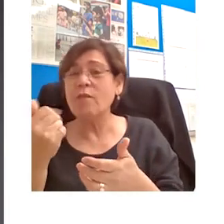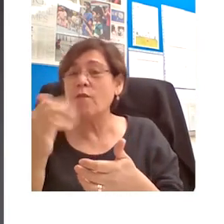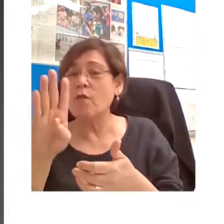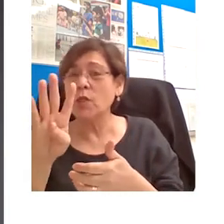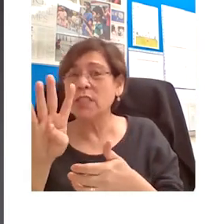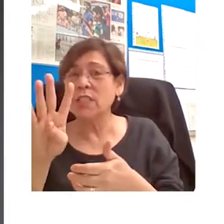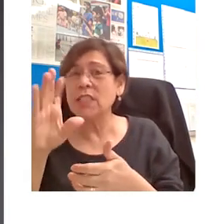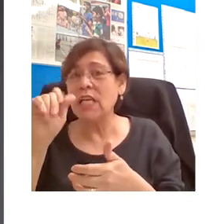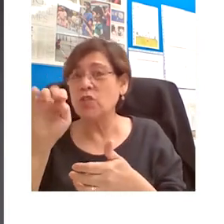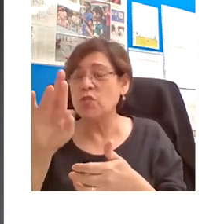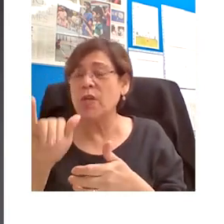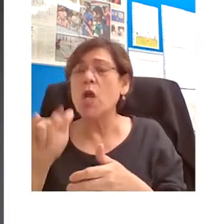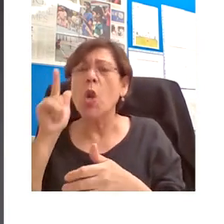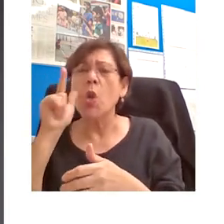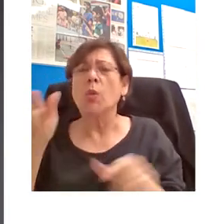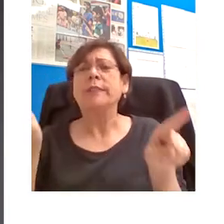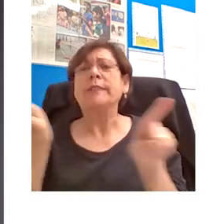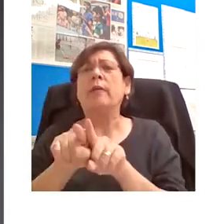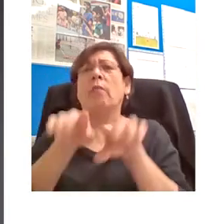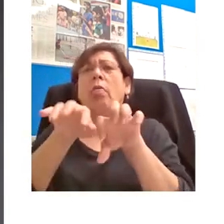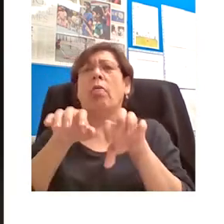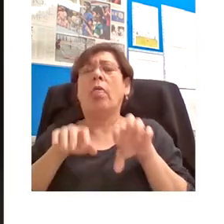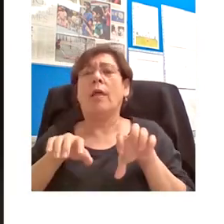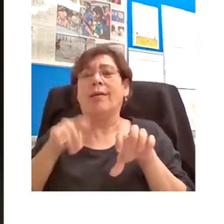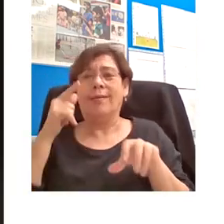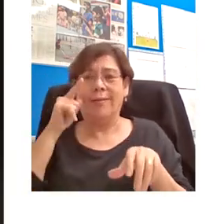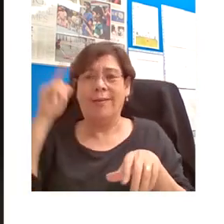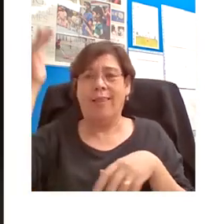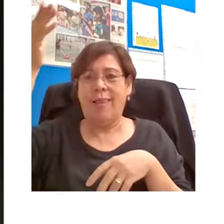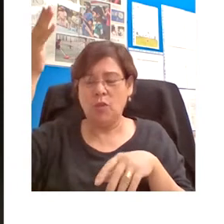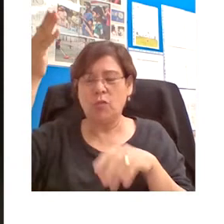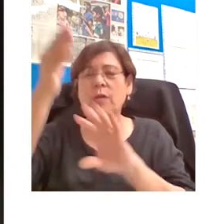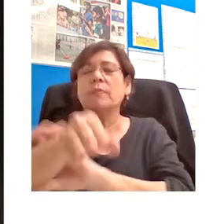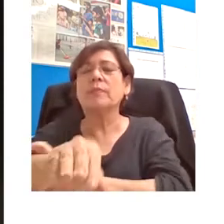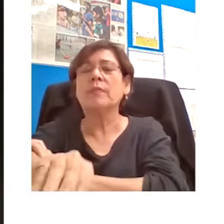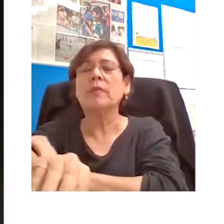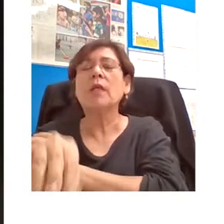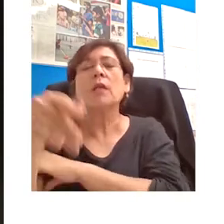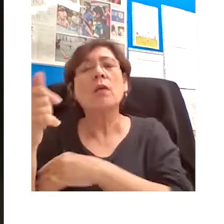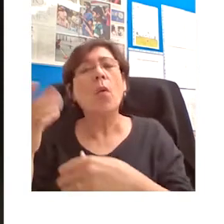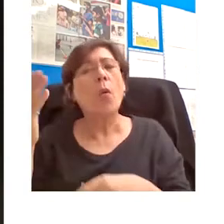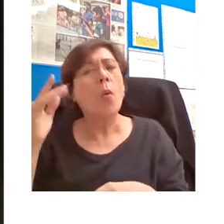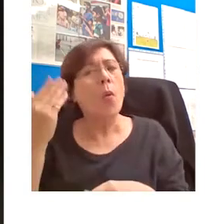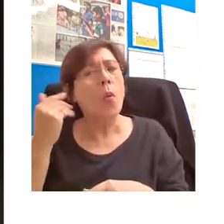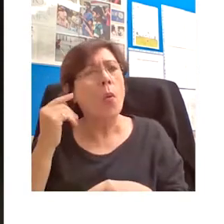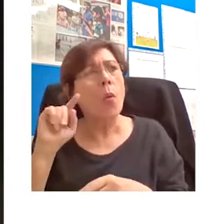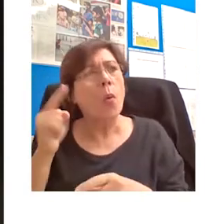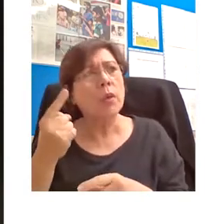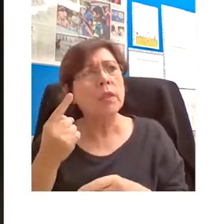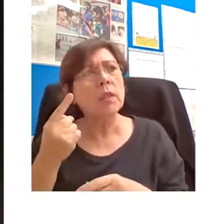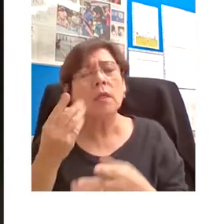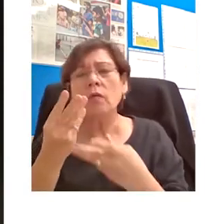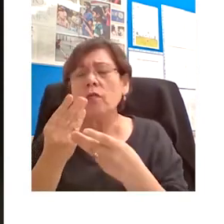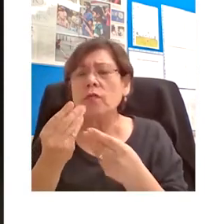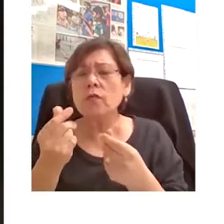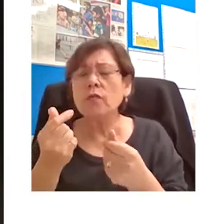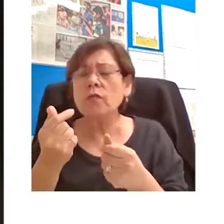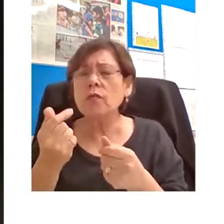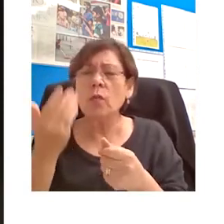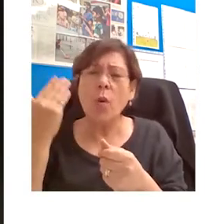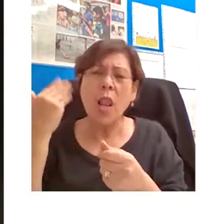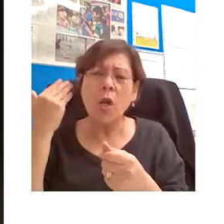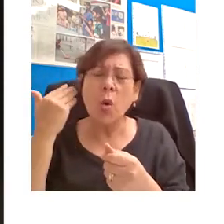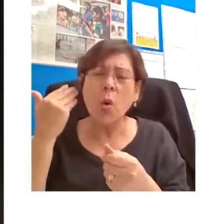looks so current today. It's really only within a very brief period in the last couple of decades where the